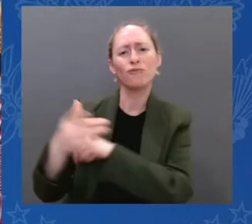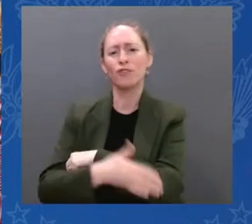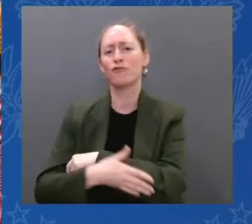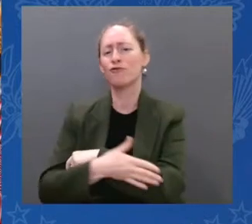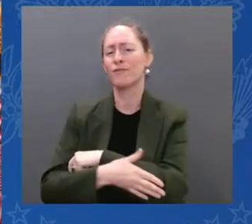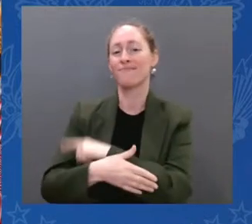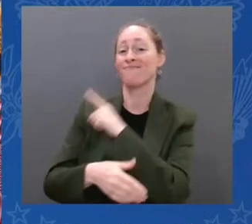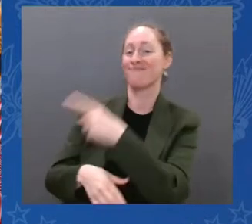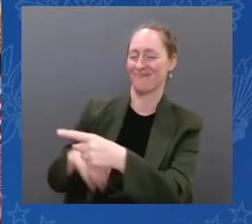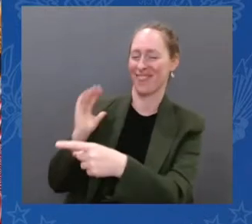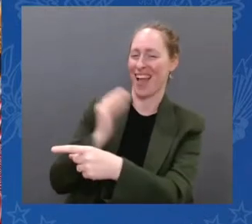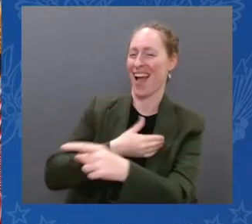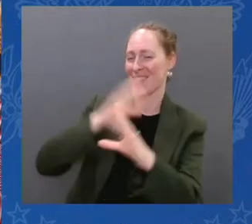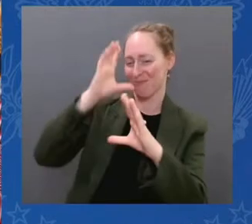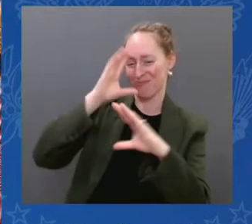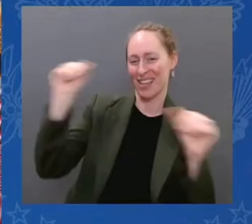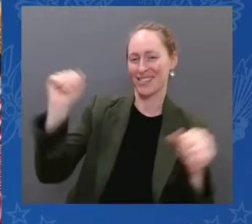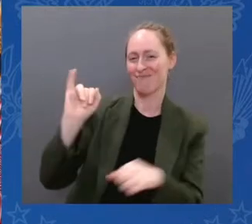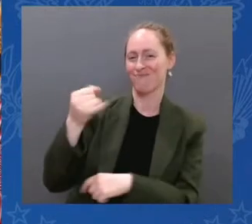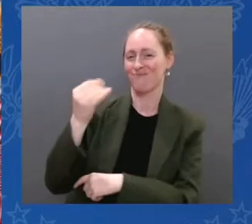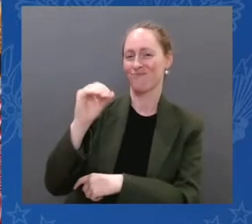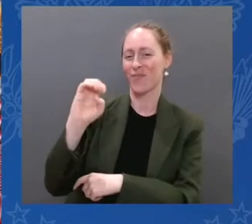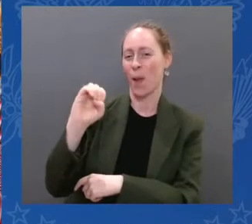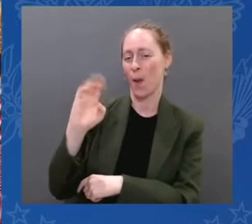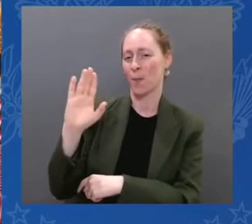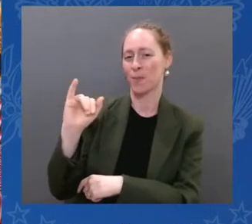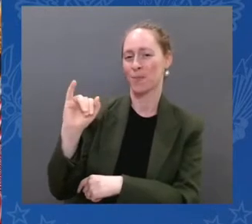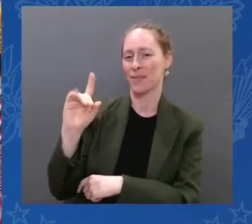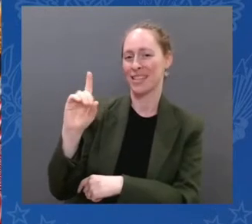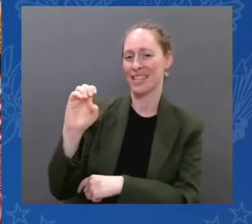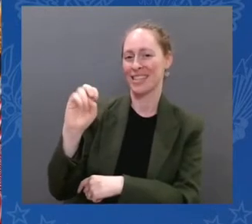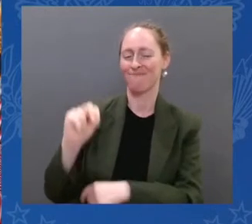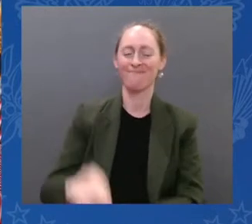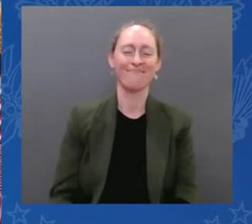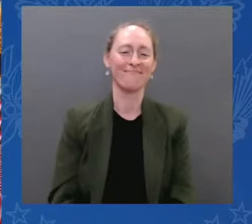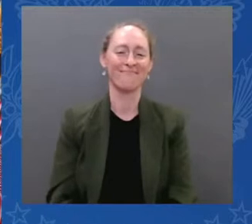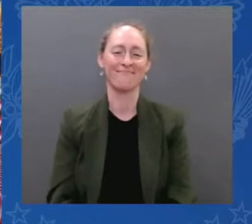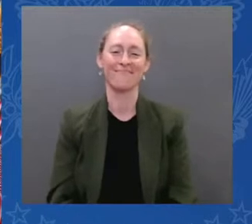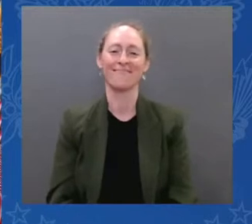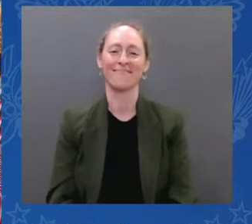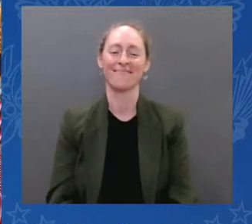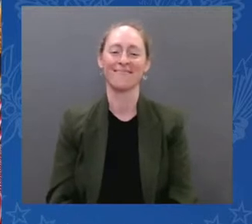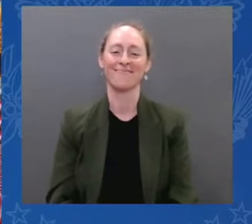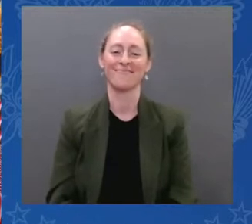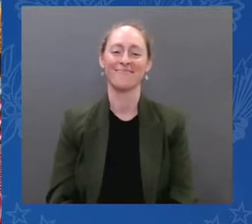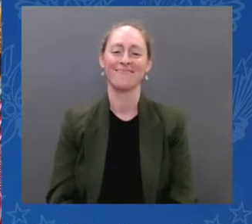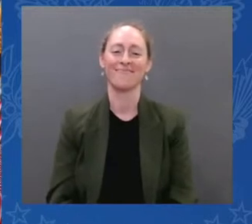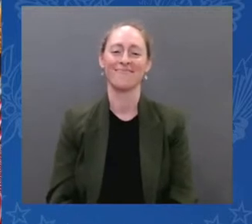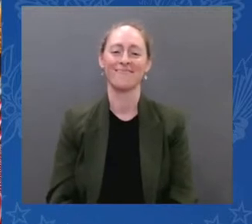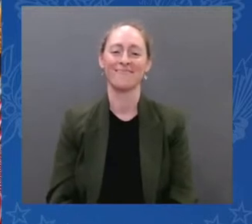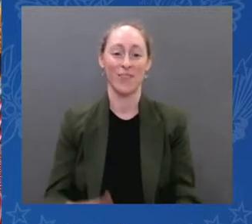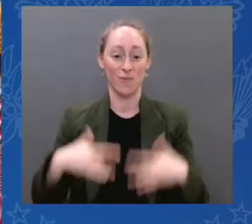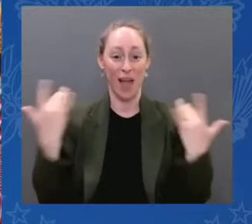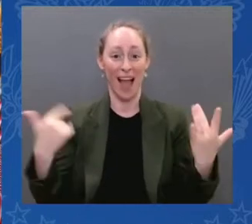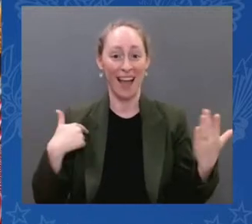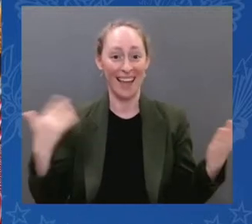It's great to be with you all. And I was going to say good afternoon, but we're starting this meeting late because I was engaged in preparing for